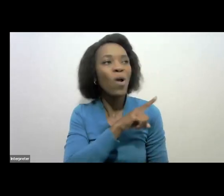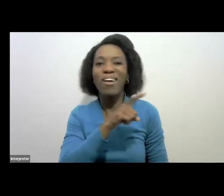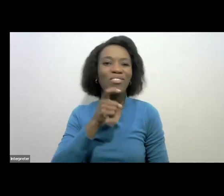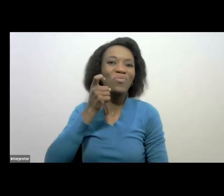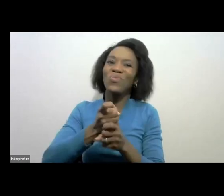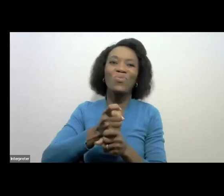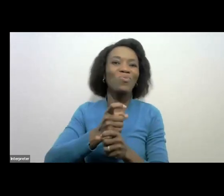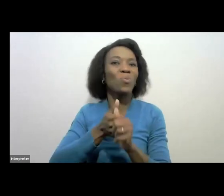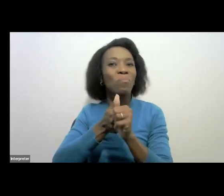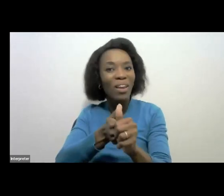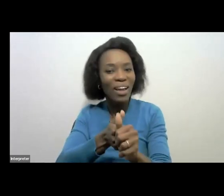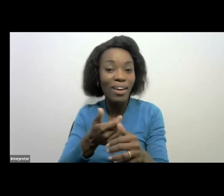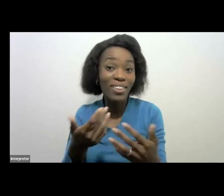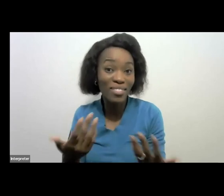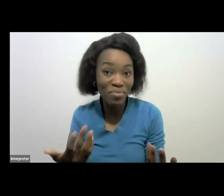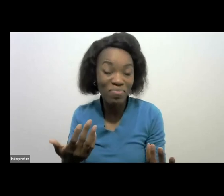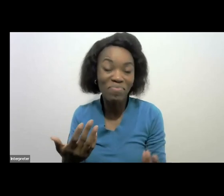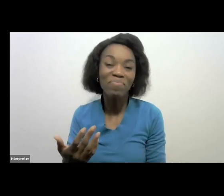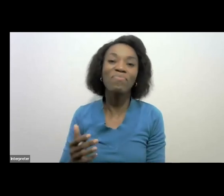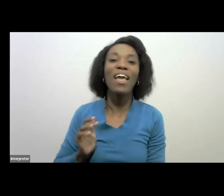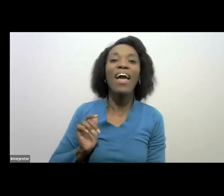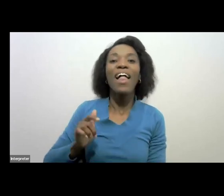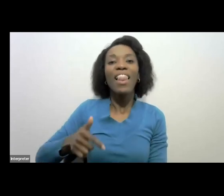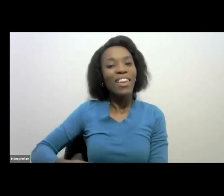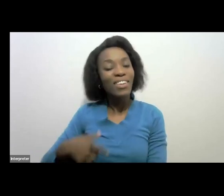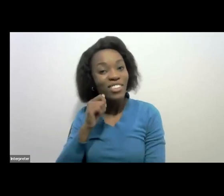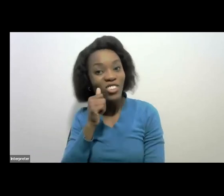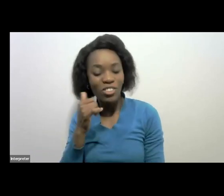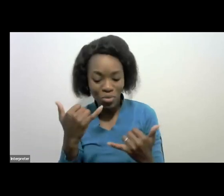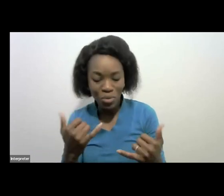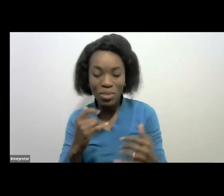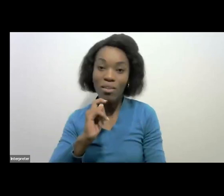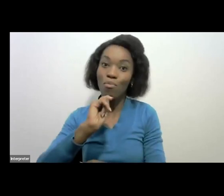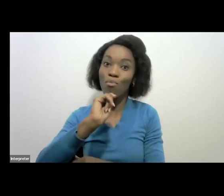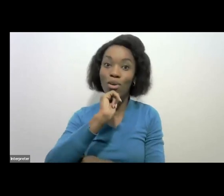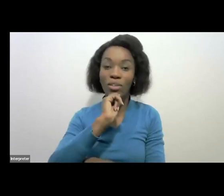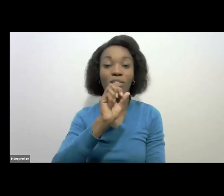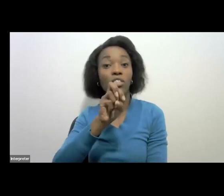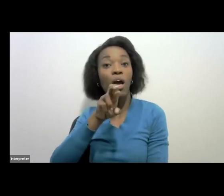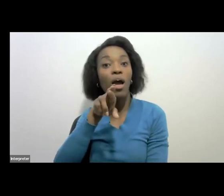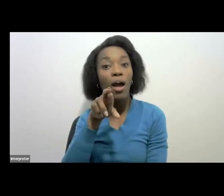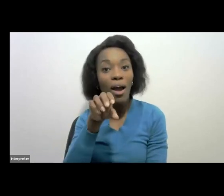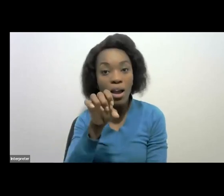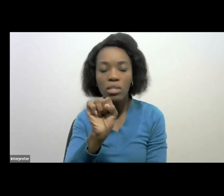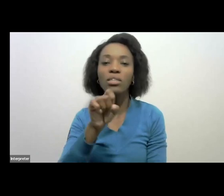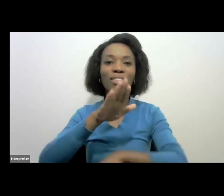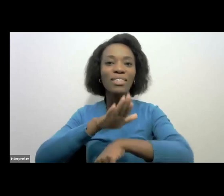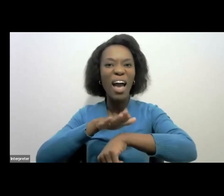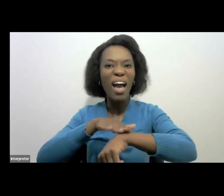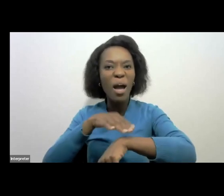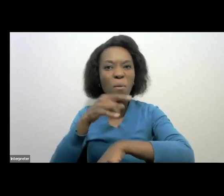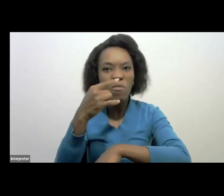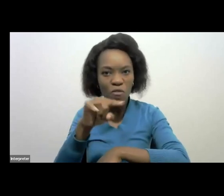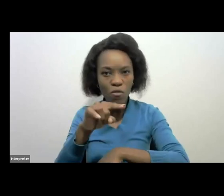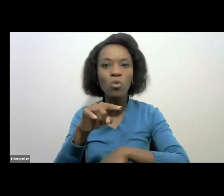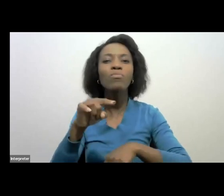this morning, it is SARS time to say, we have a theory of compliance